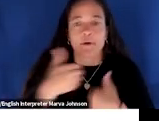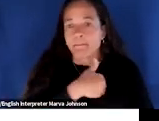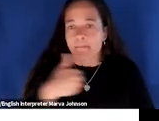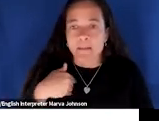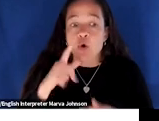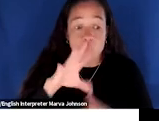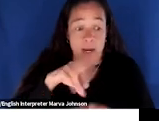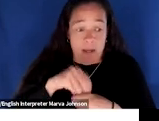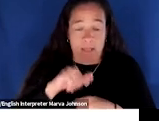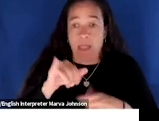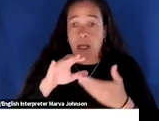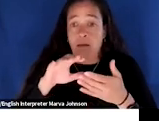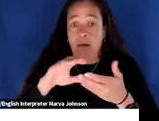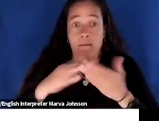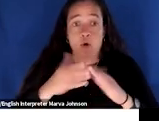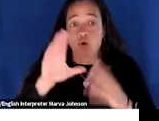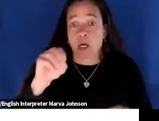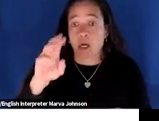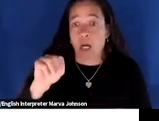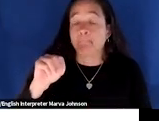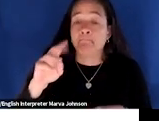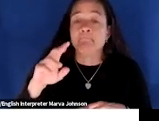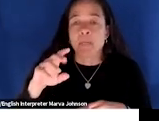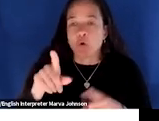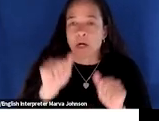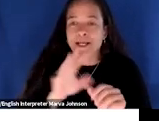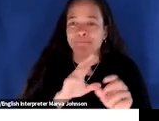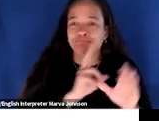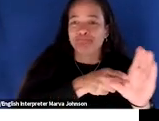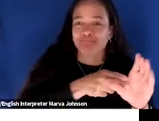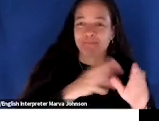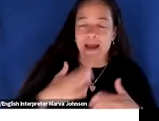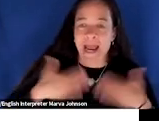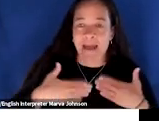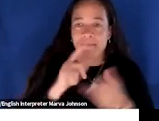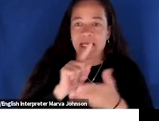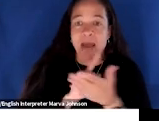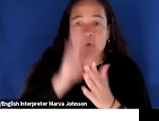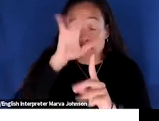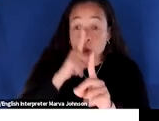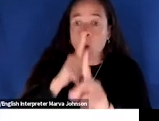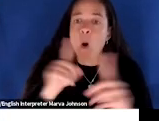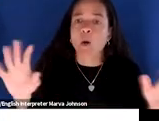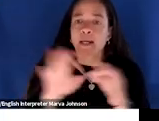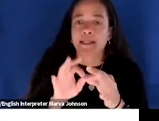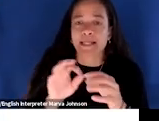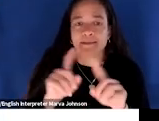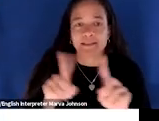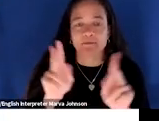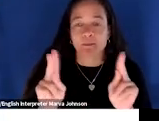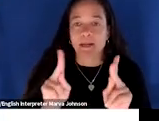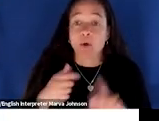good is of course welcome uh because we're all about trying to help fix folks get connected to one another all right so with that i think i am done with my chores